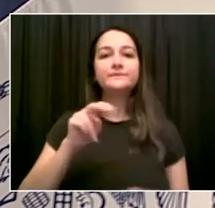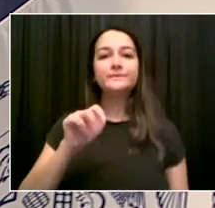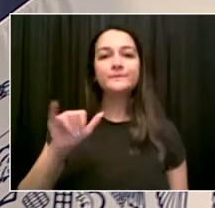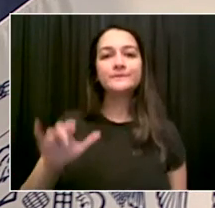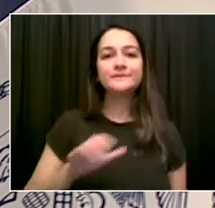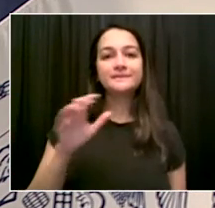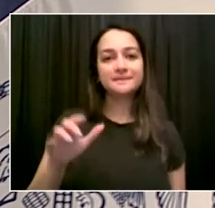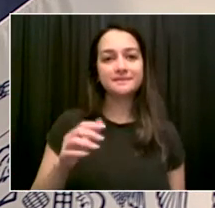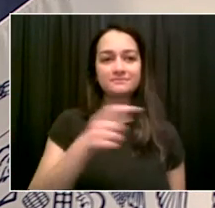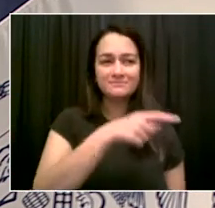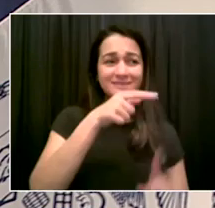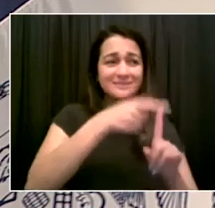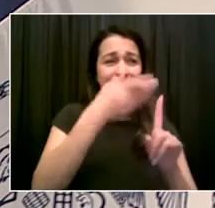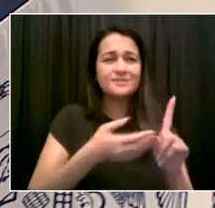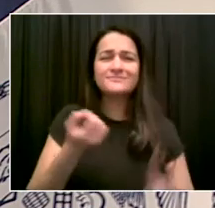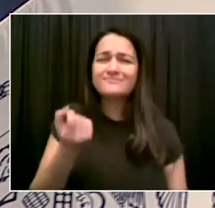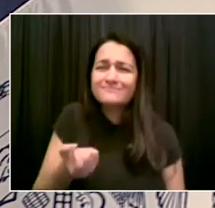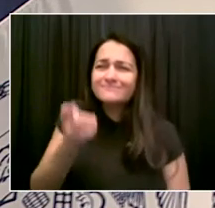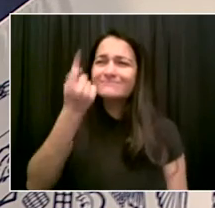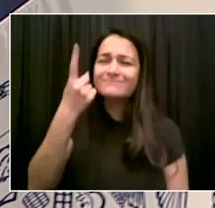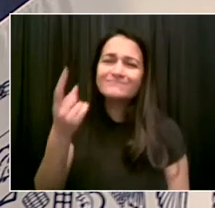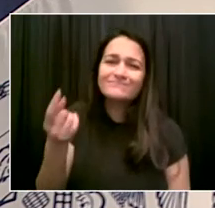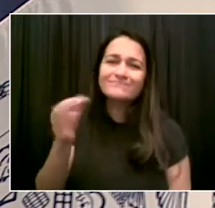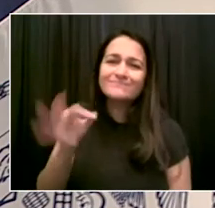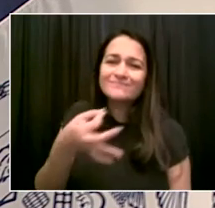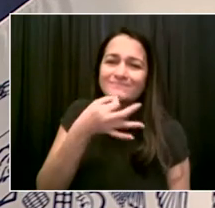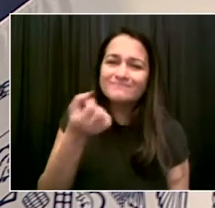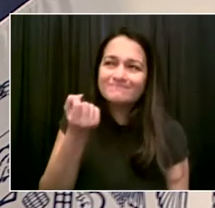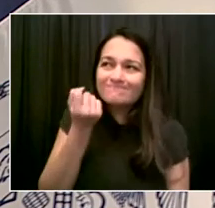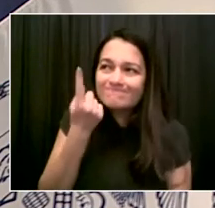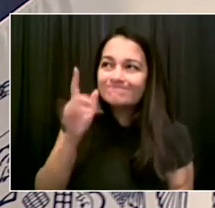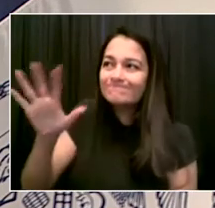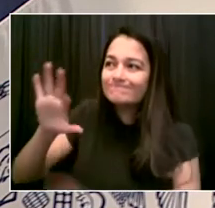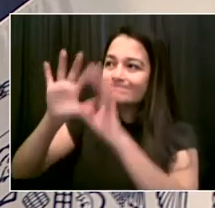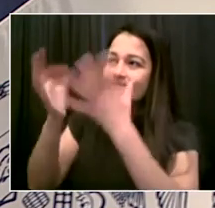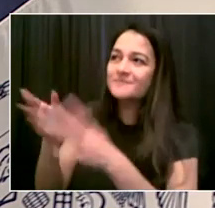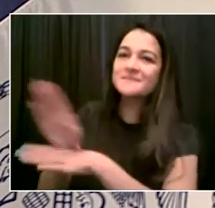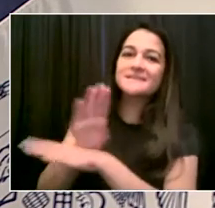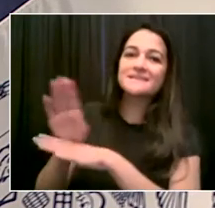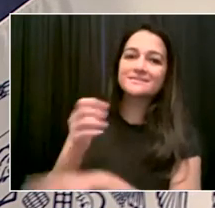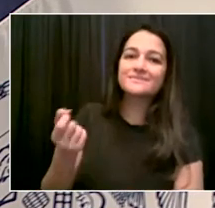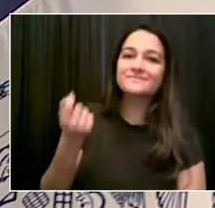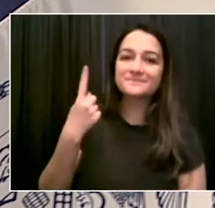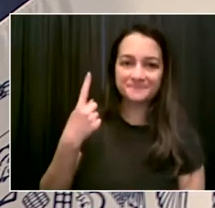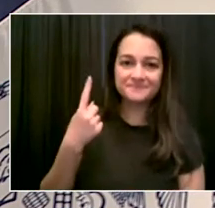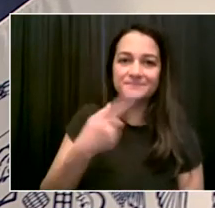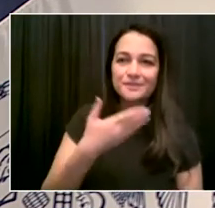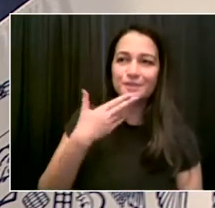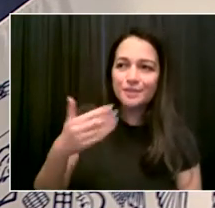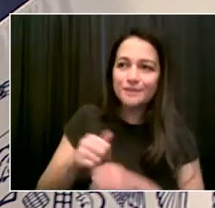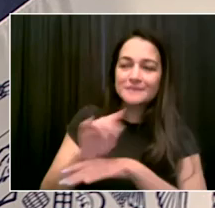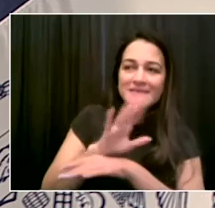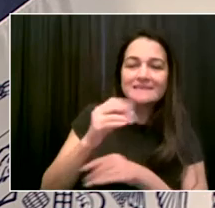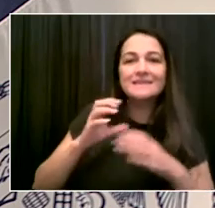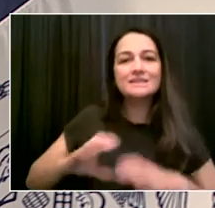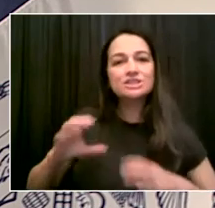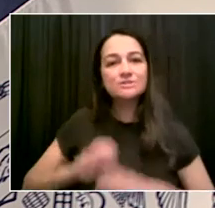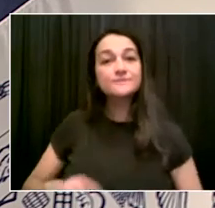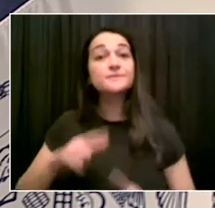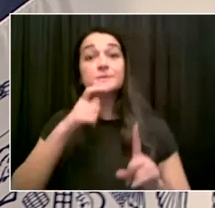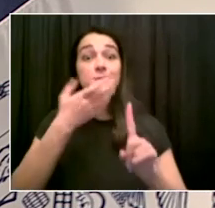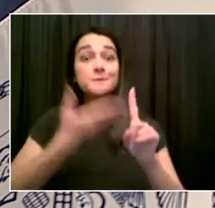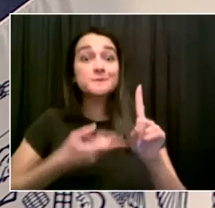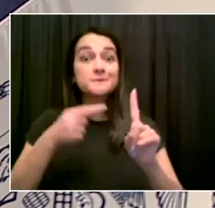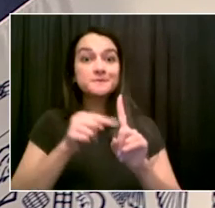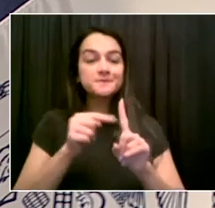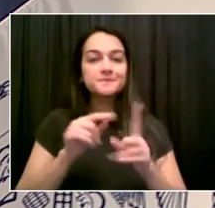COVID is having on their customers and their employees. First of all, a New York City legend, she and her